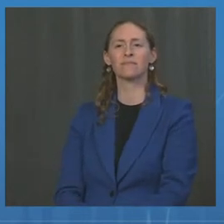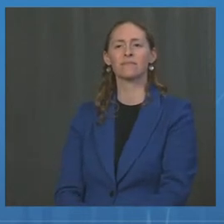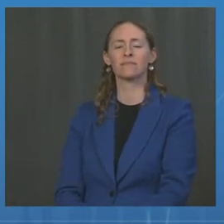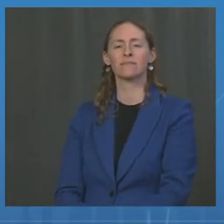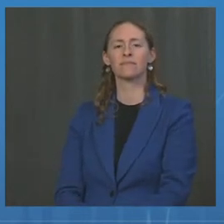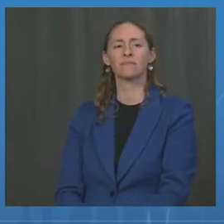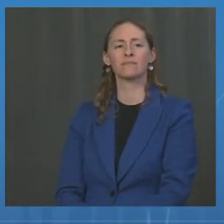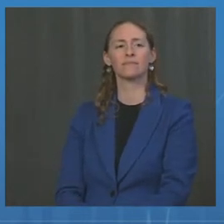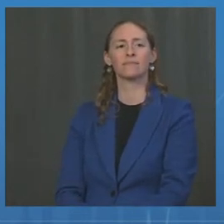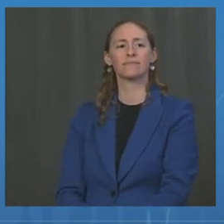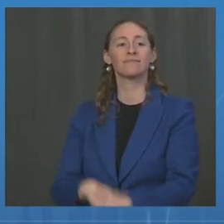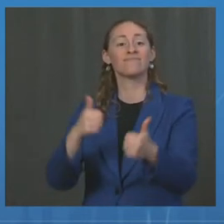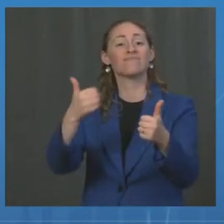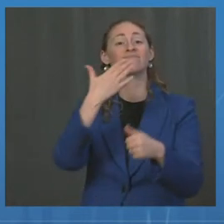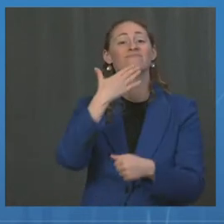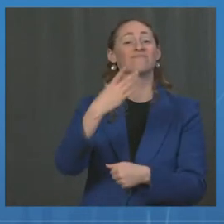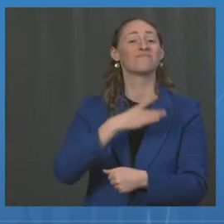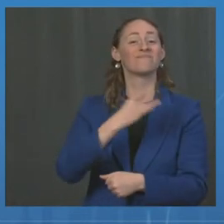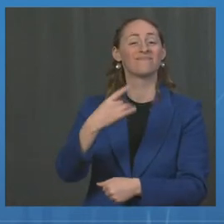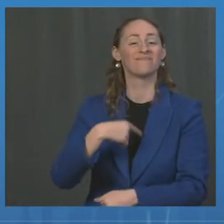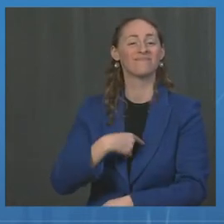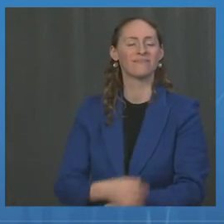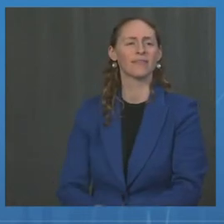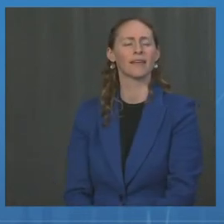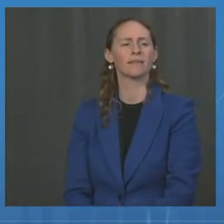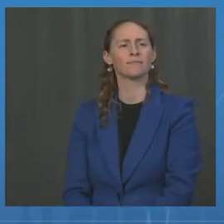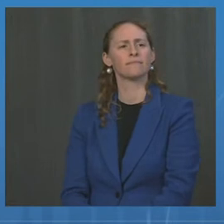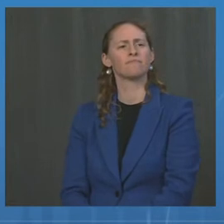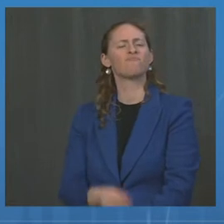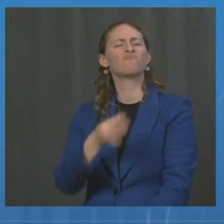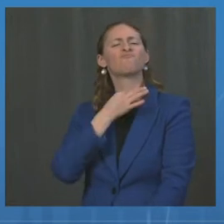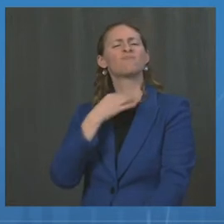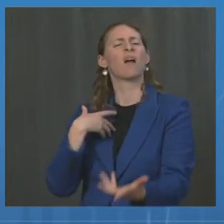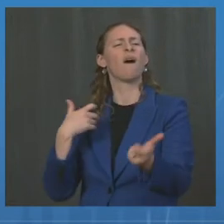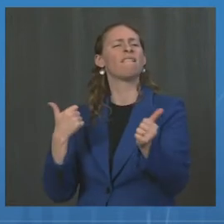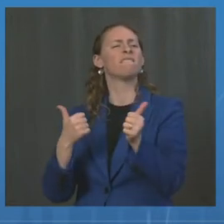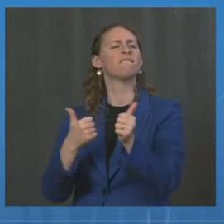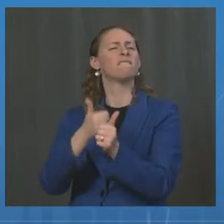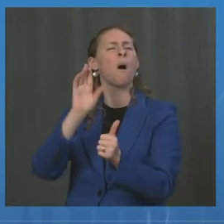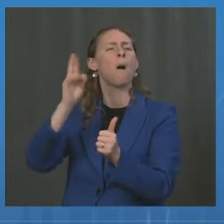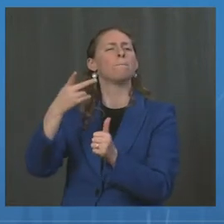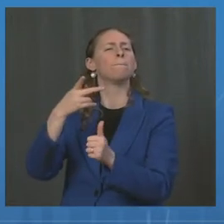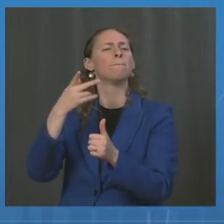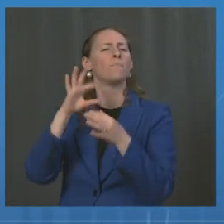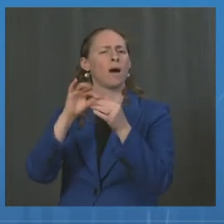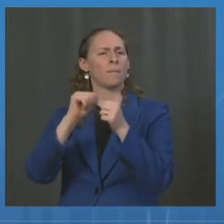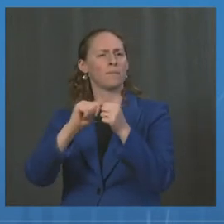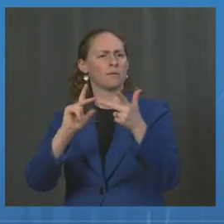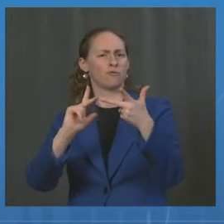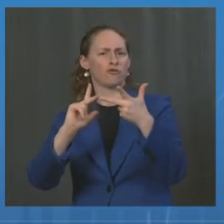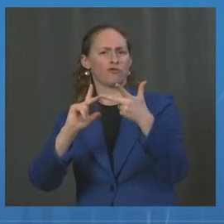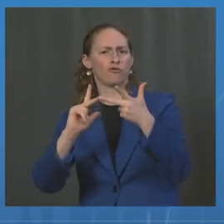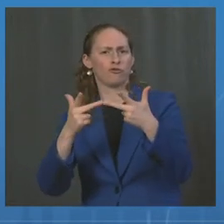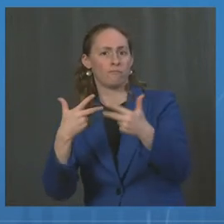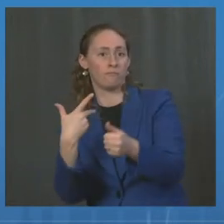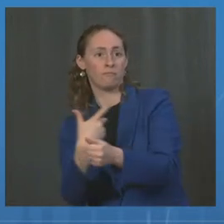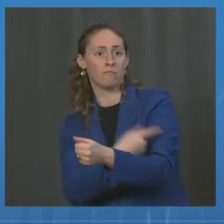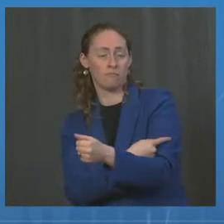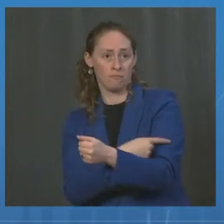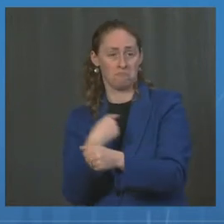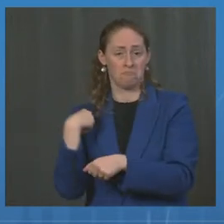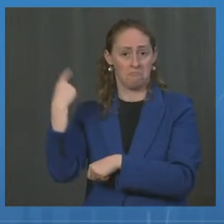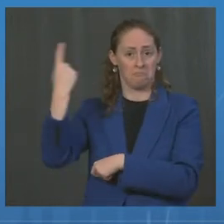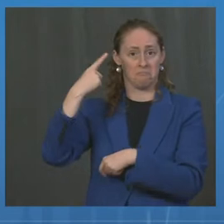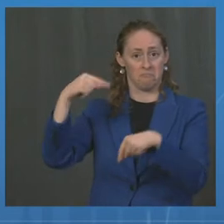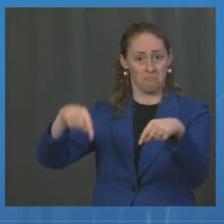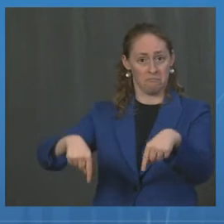Thanks for taking my question. I just want to follow up on the question of boosters and the impact that the U.S. government decision might have on